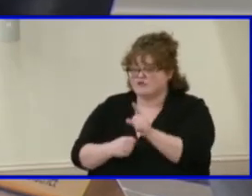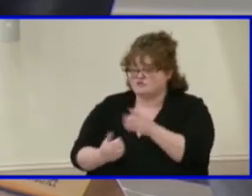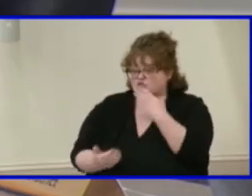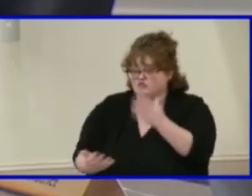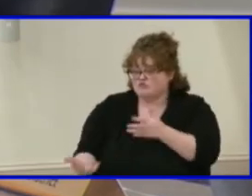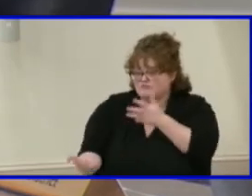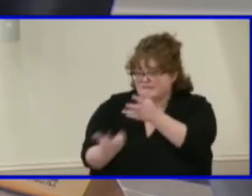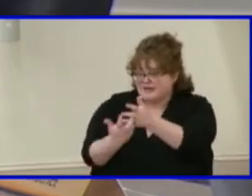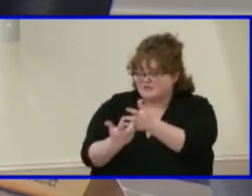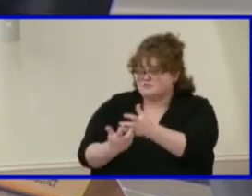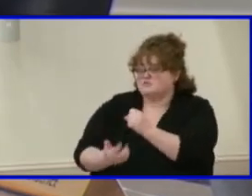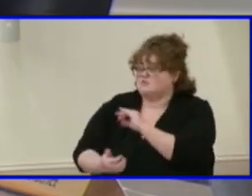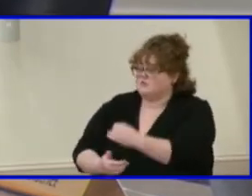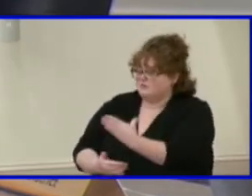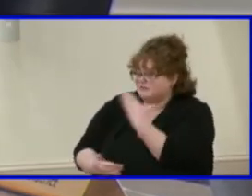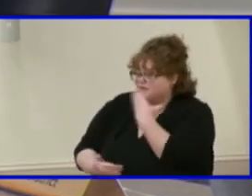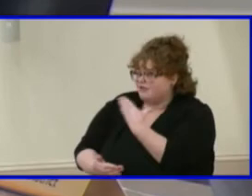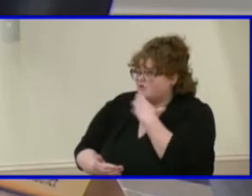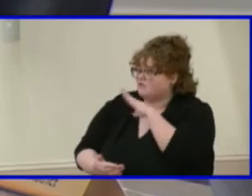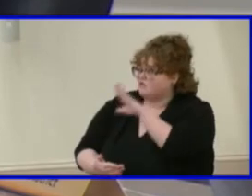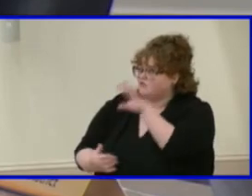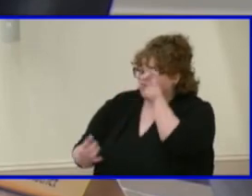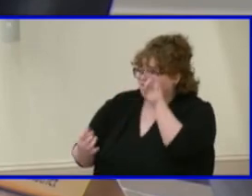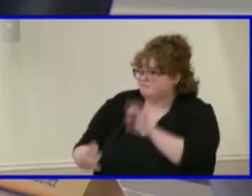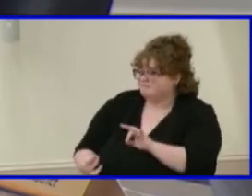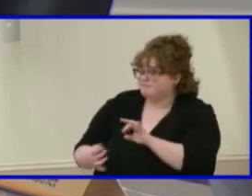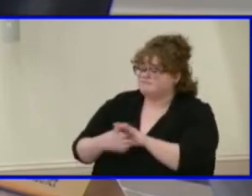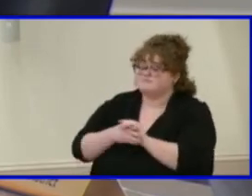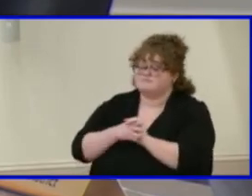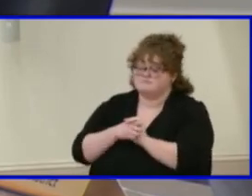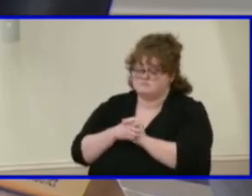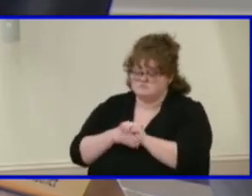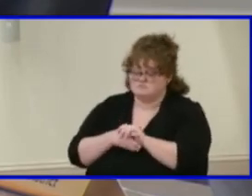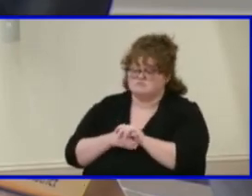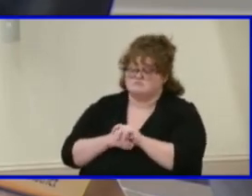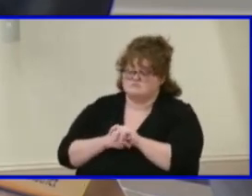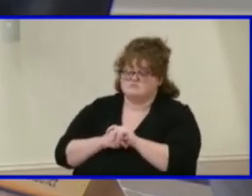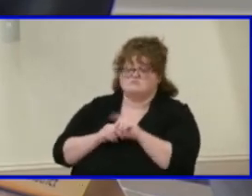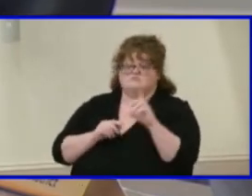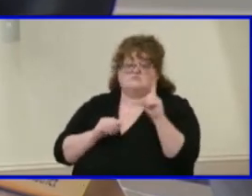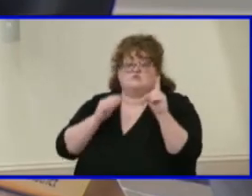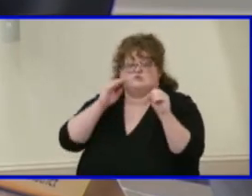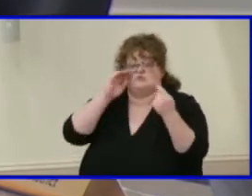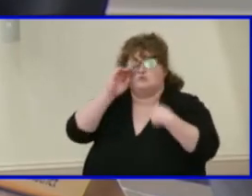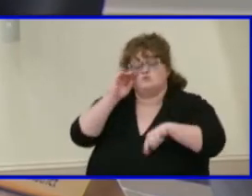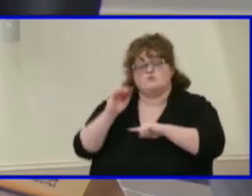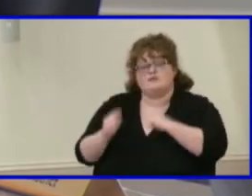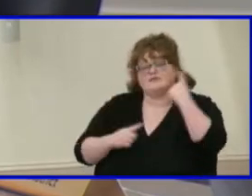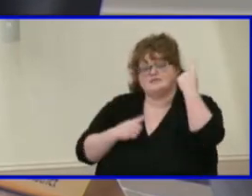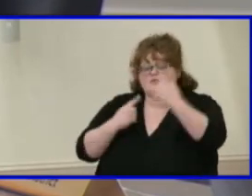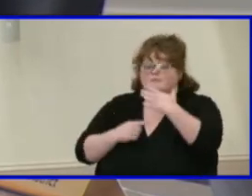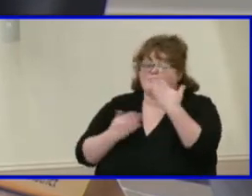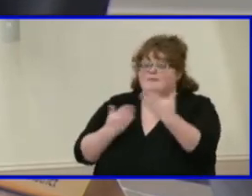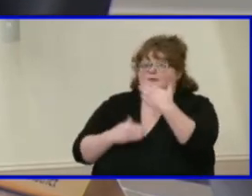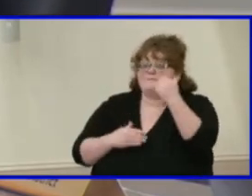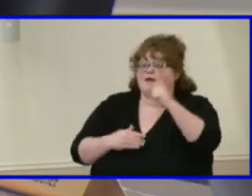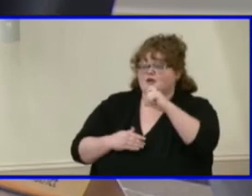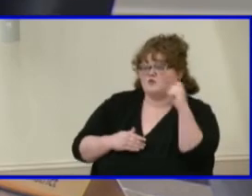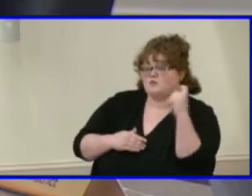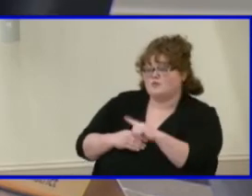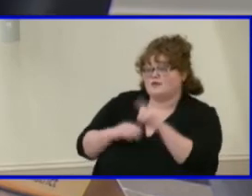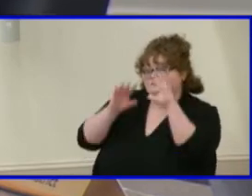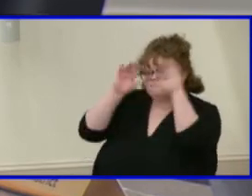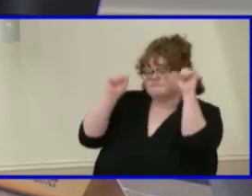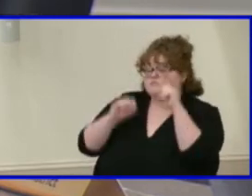And so I appreciate that insight. Um, are we considering, this might be a Dr. Cashwell question, but are we considering